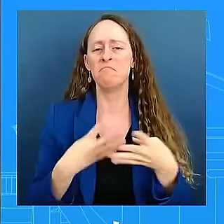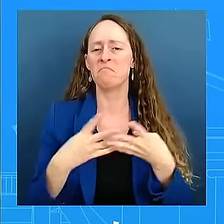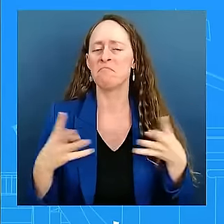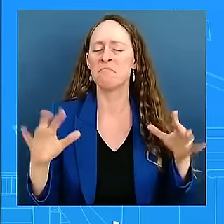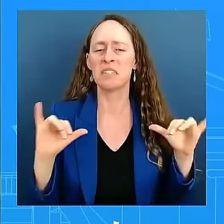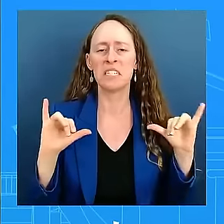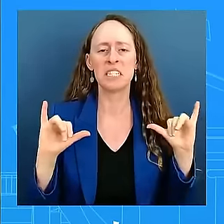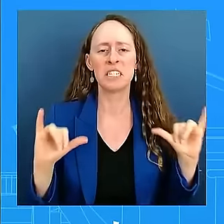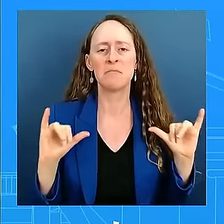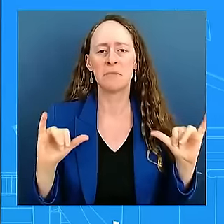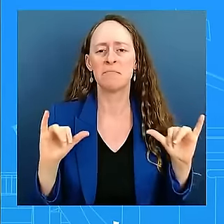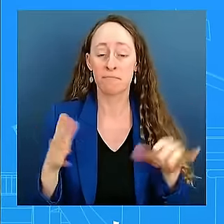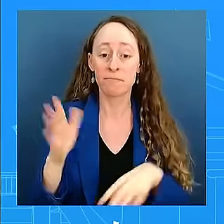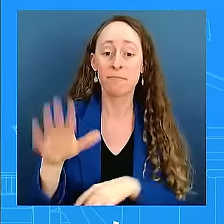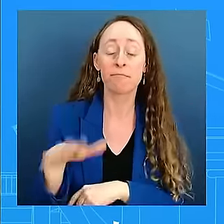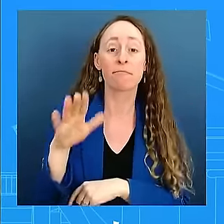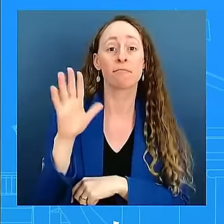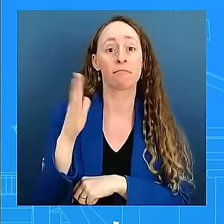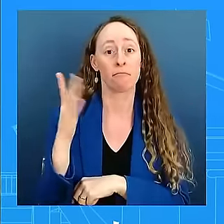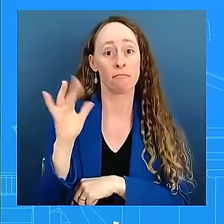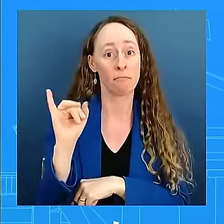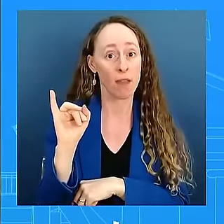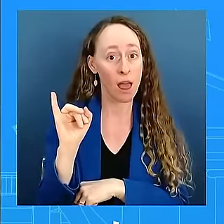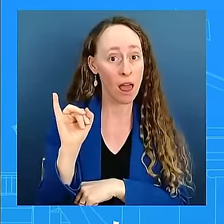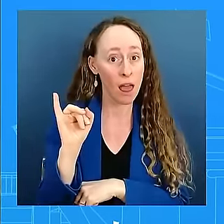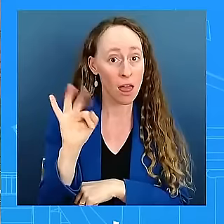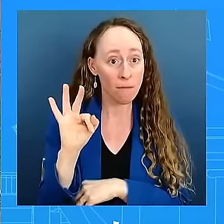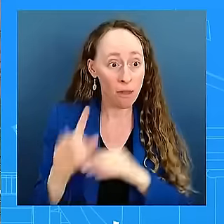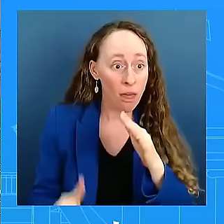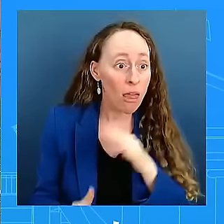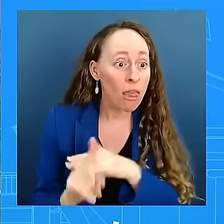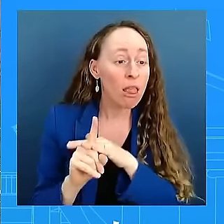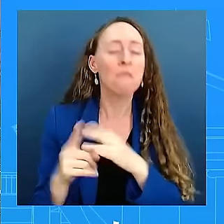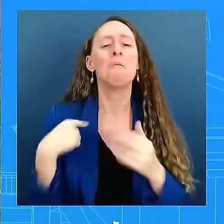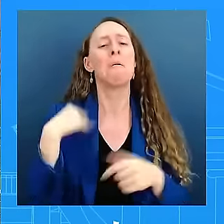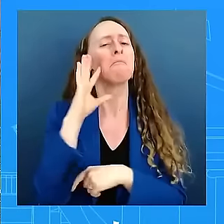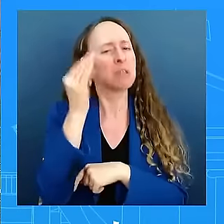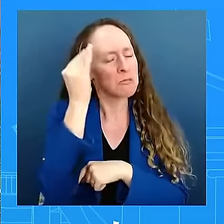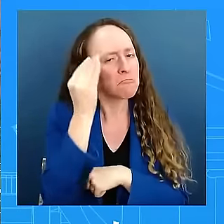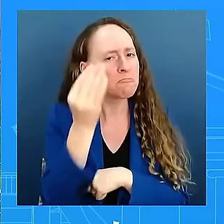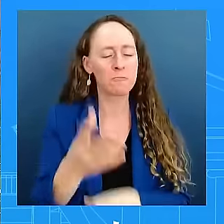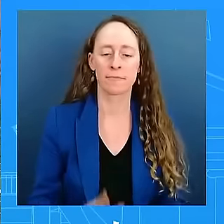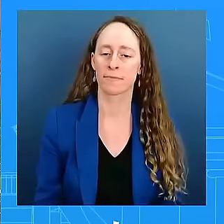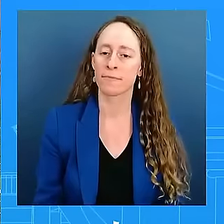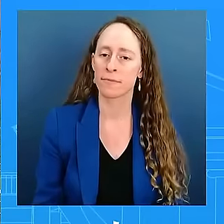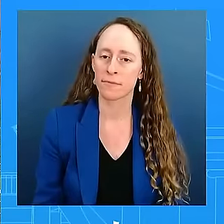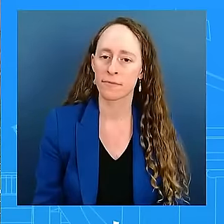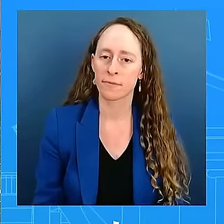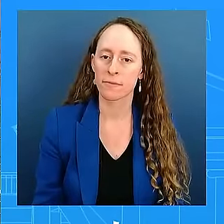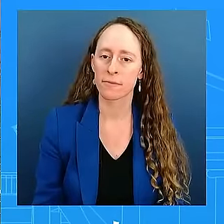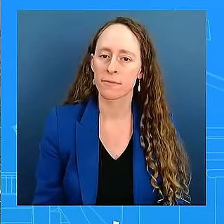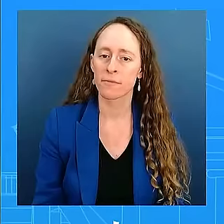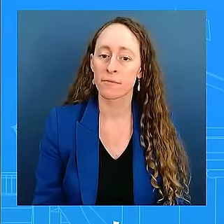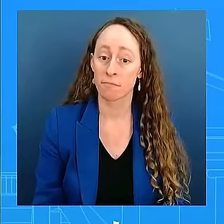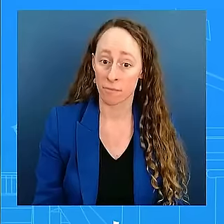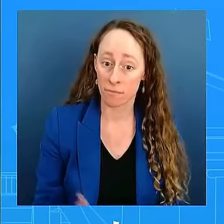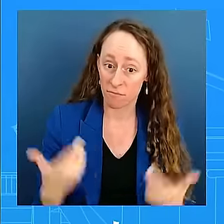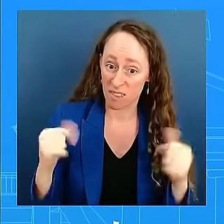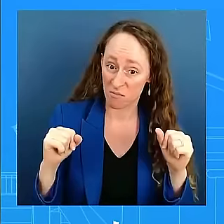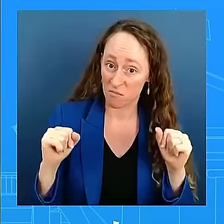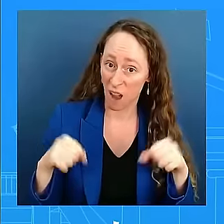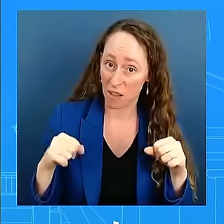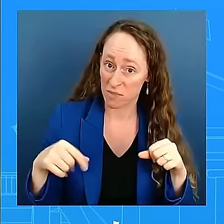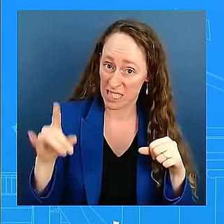were to be, we would share that with all of you. Is that something that has been discussed at all, the possibility of this? I can say is that we are